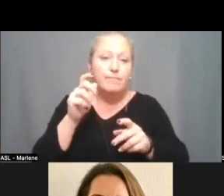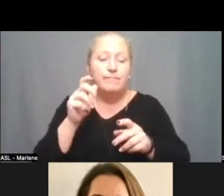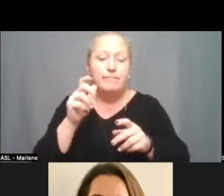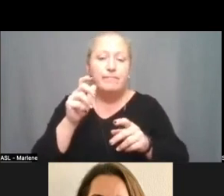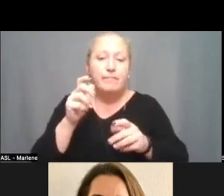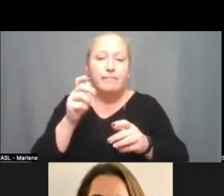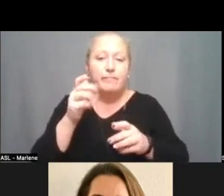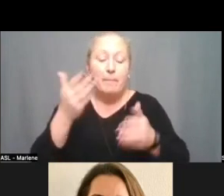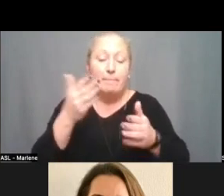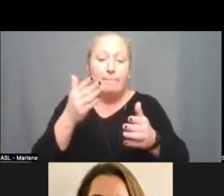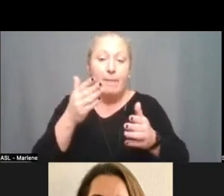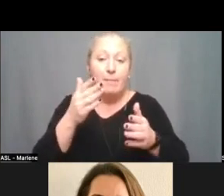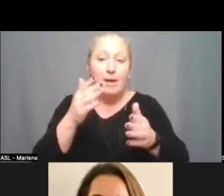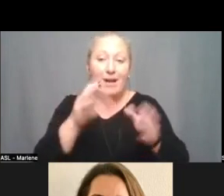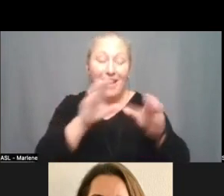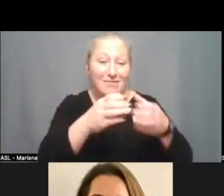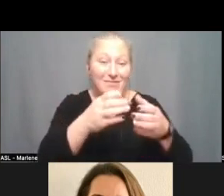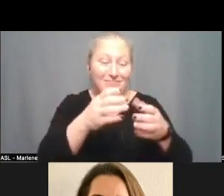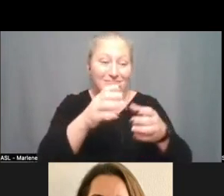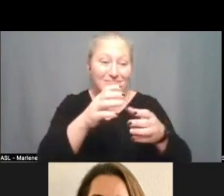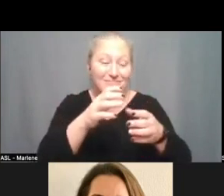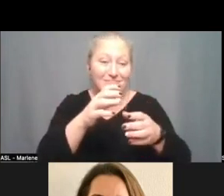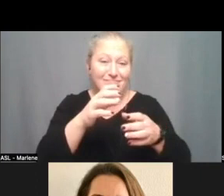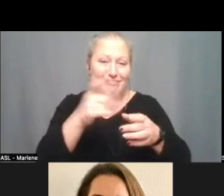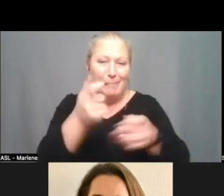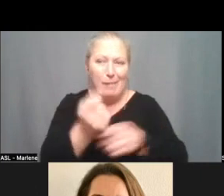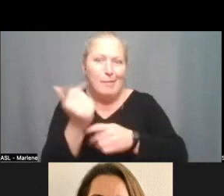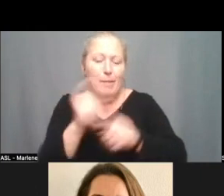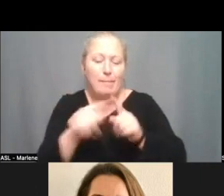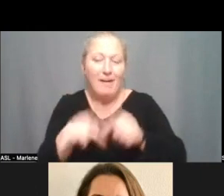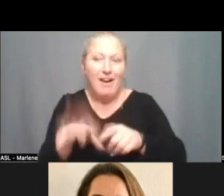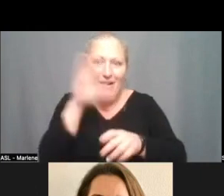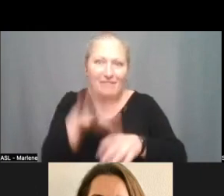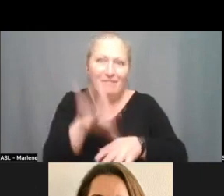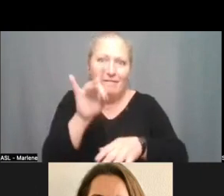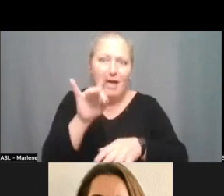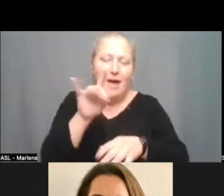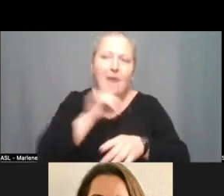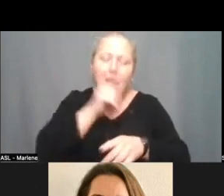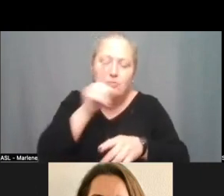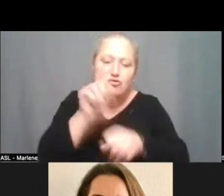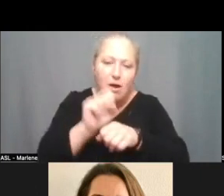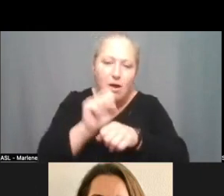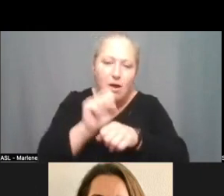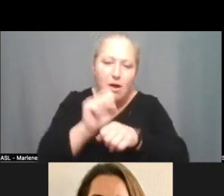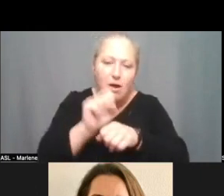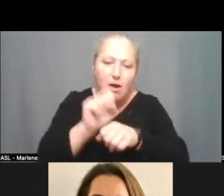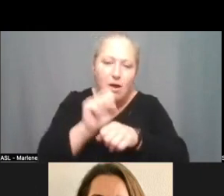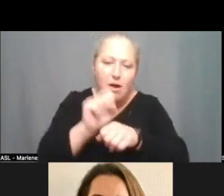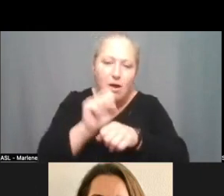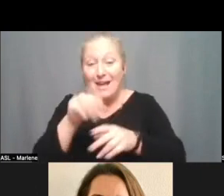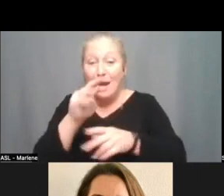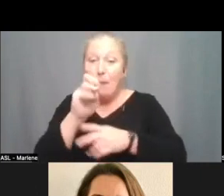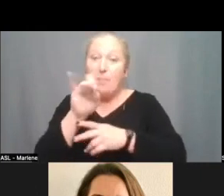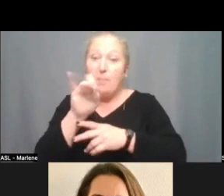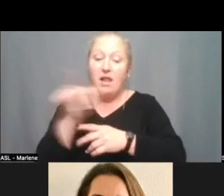classifications might have been eliminated but we we find them actual jobs um it's it's also the same time where you see in the media where everybody says oh